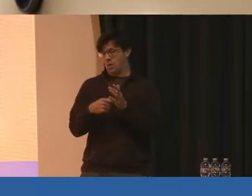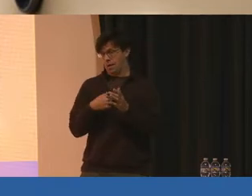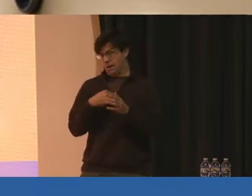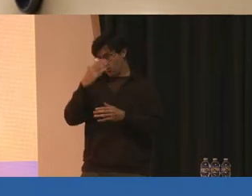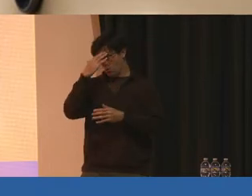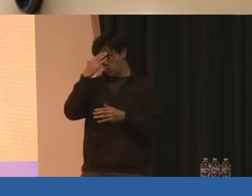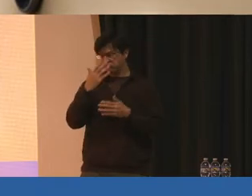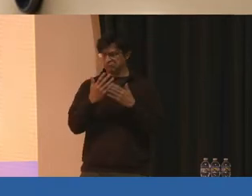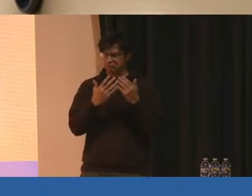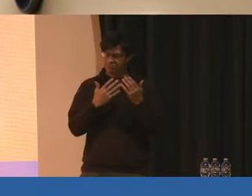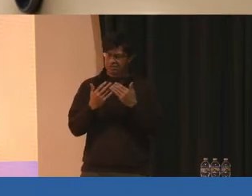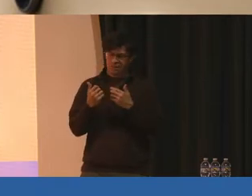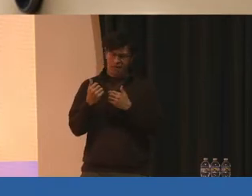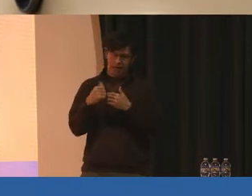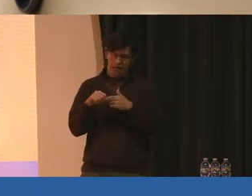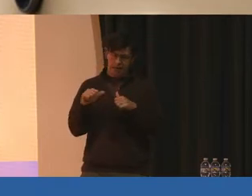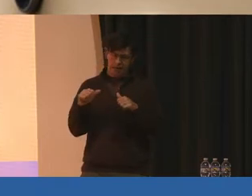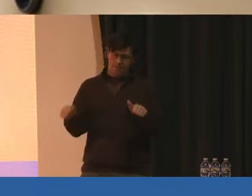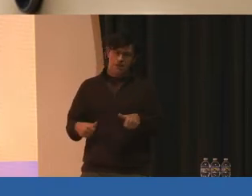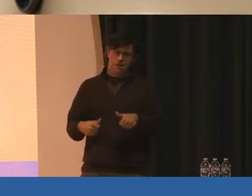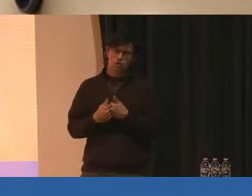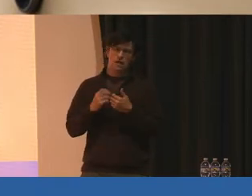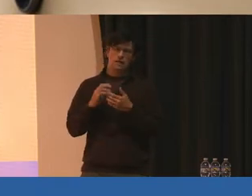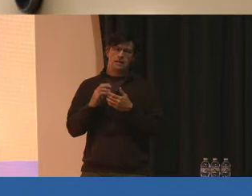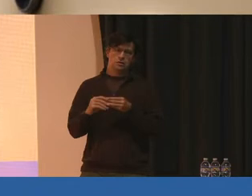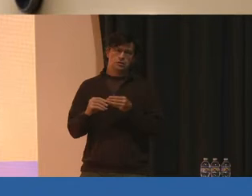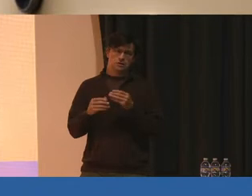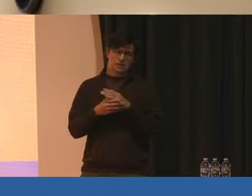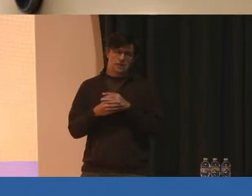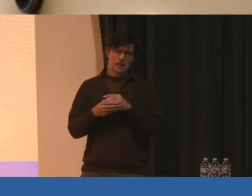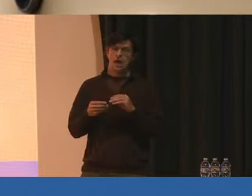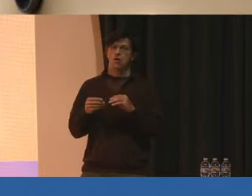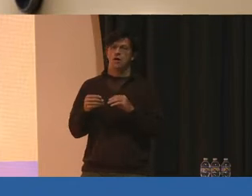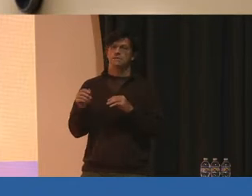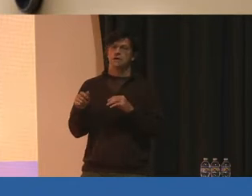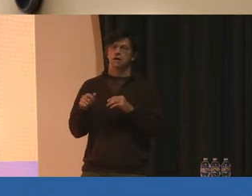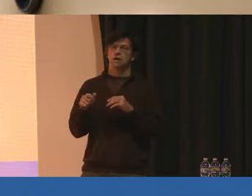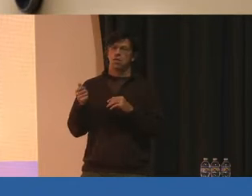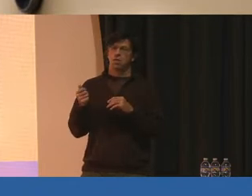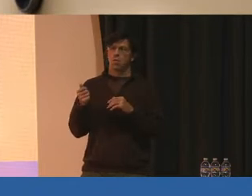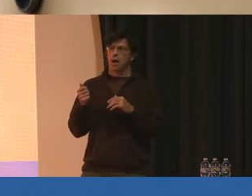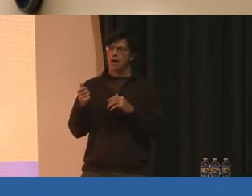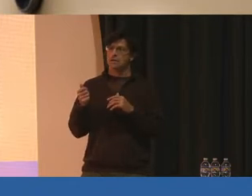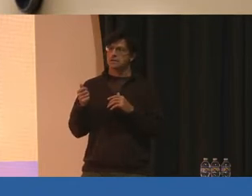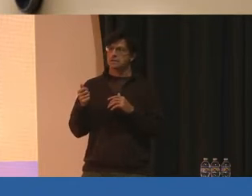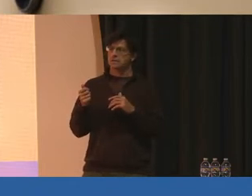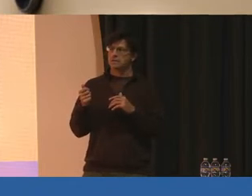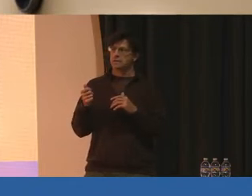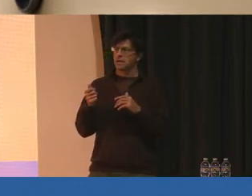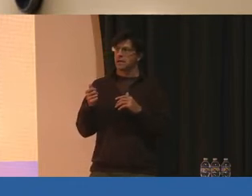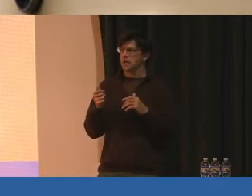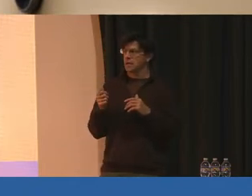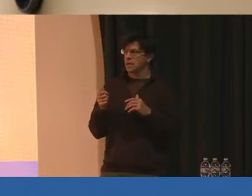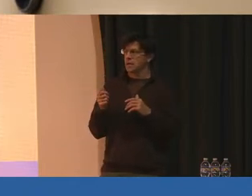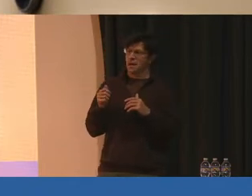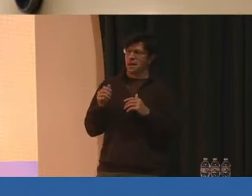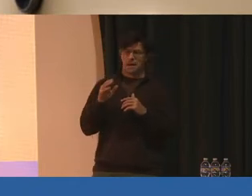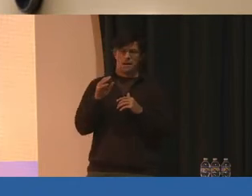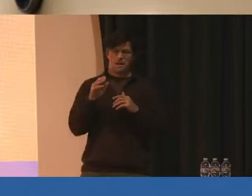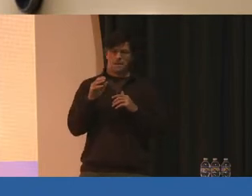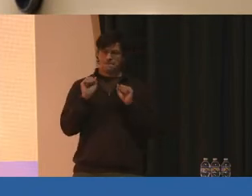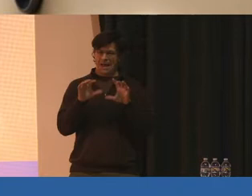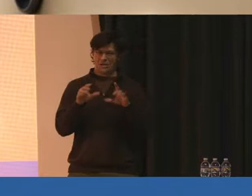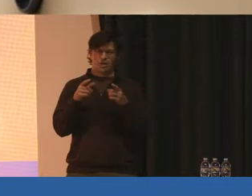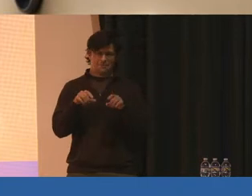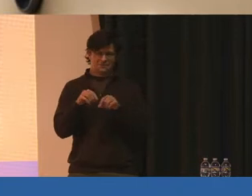despite any of the challenges and narratives that say otherwise, magic is happening in the walls of our buildings. There are